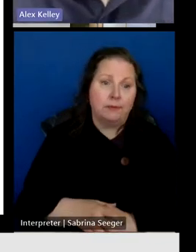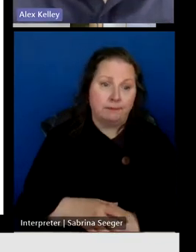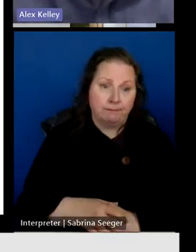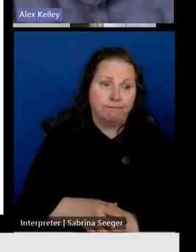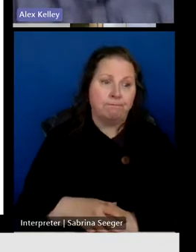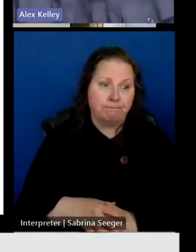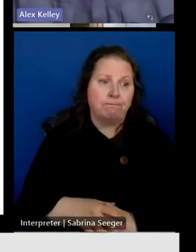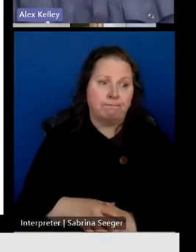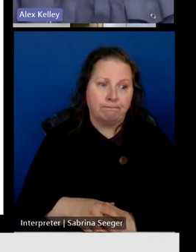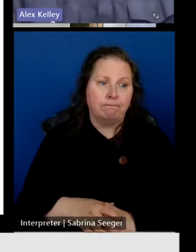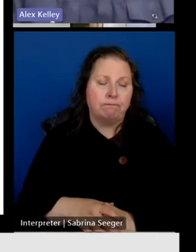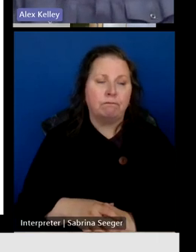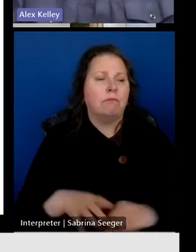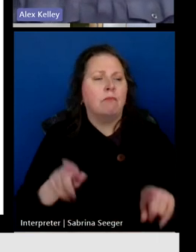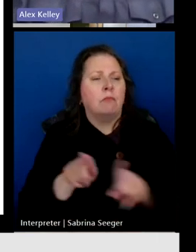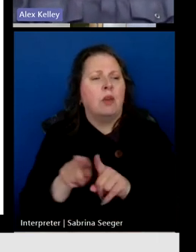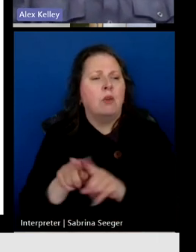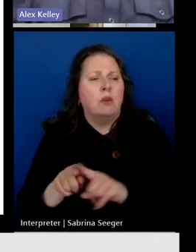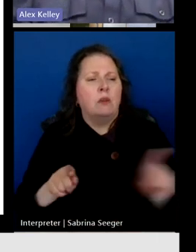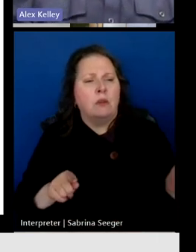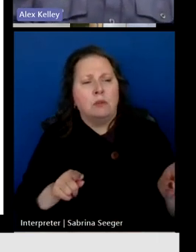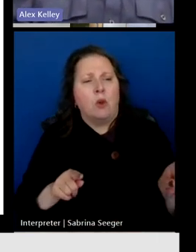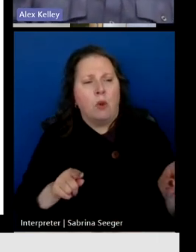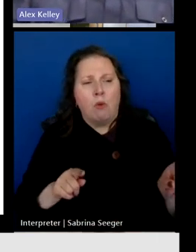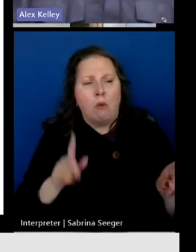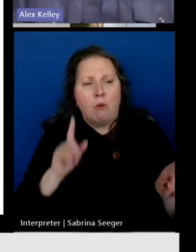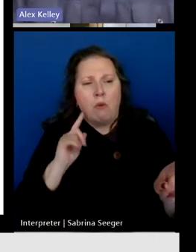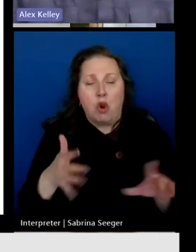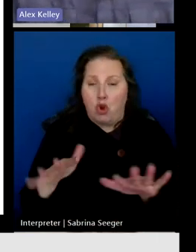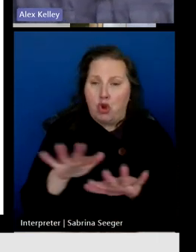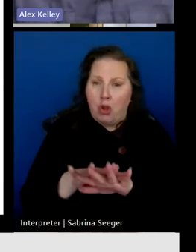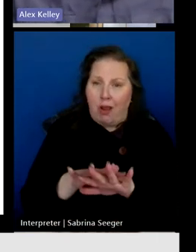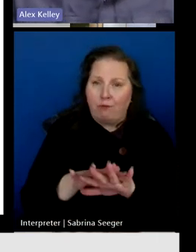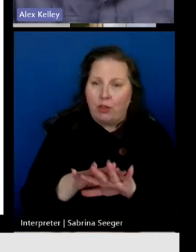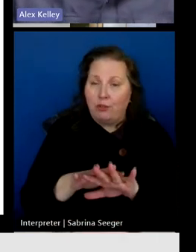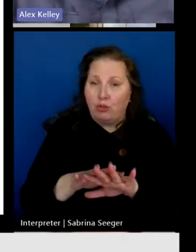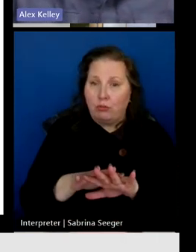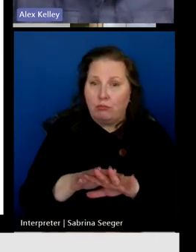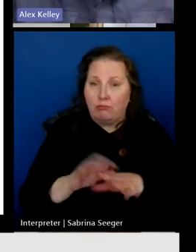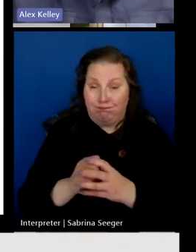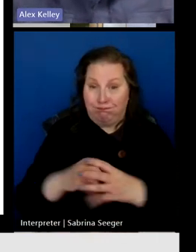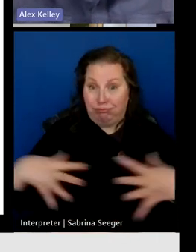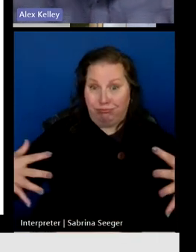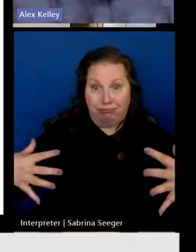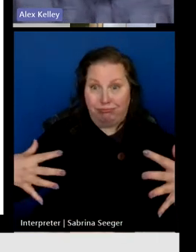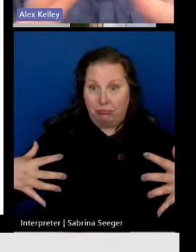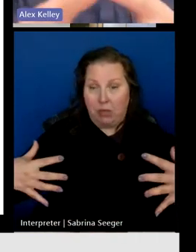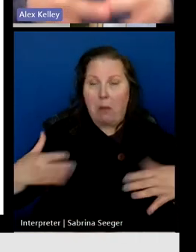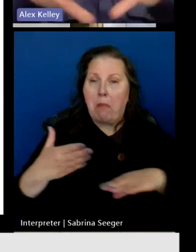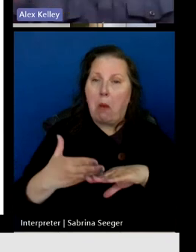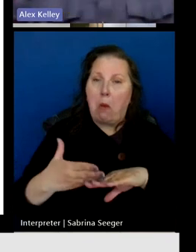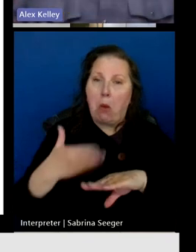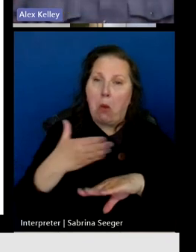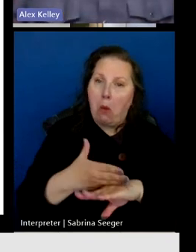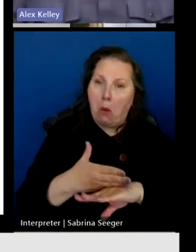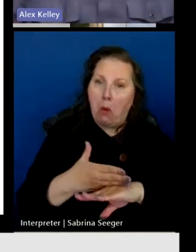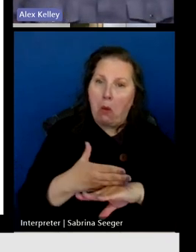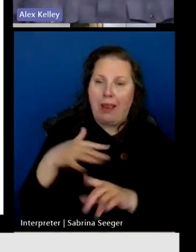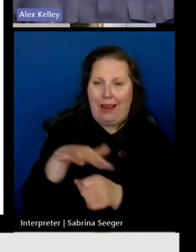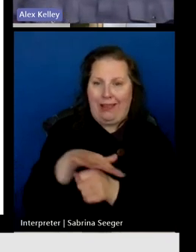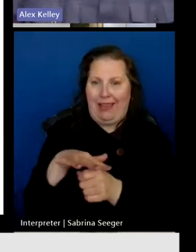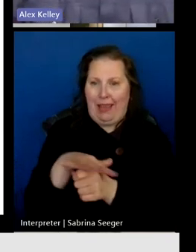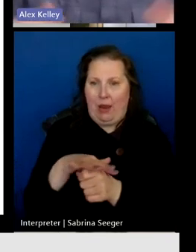We also found that even though coverage has not expanded much, minimal improvements in the actual geographic